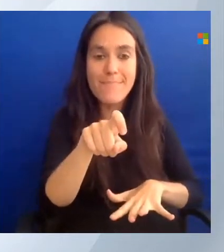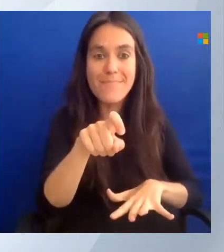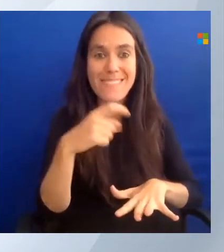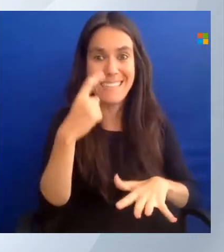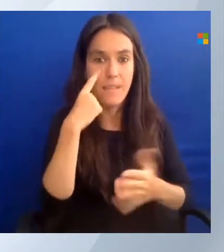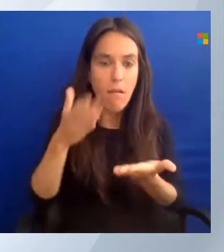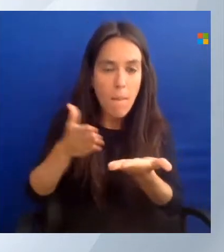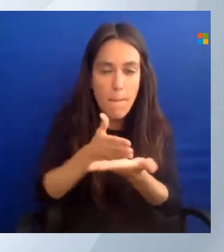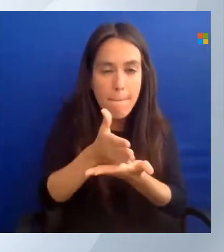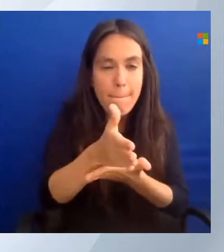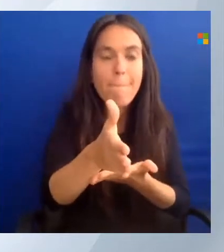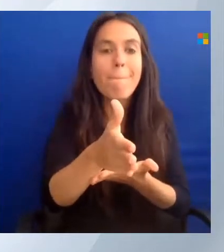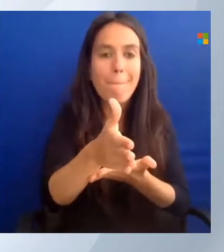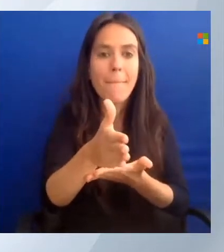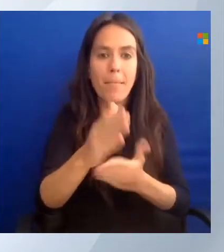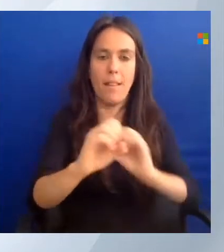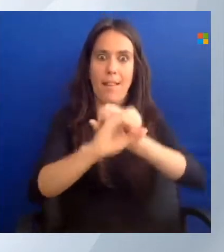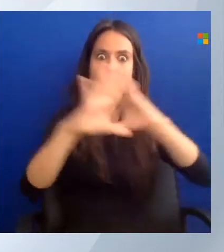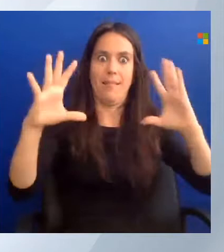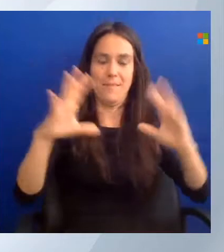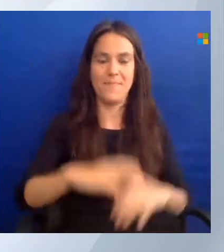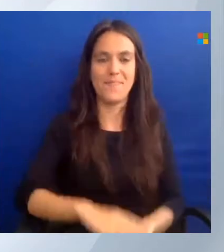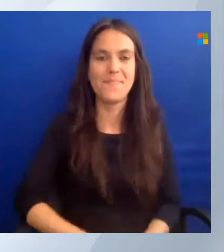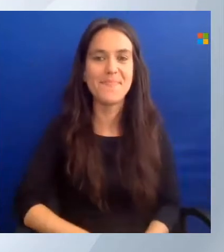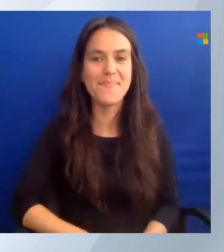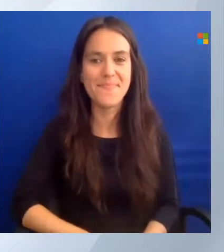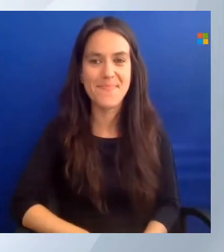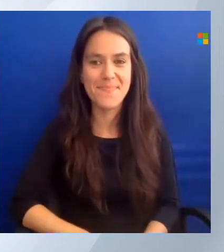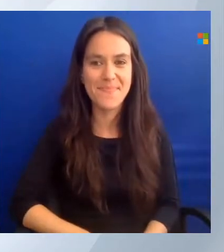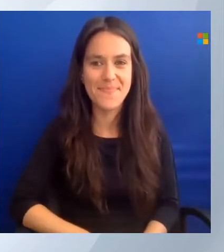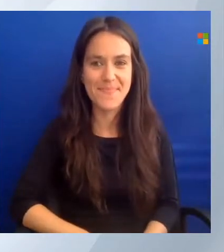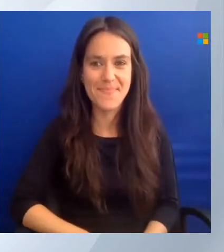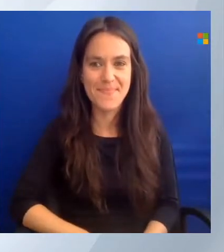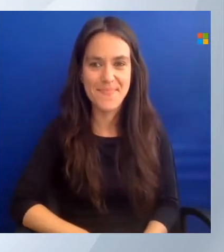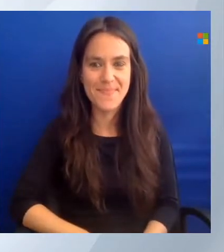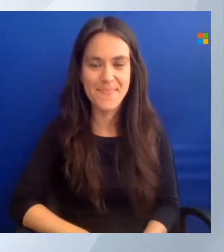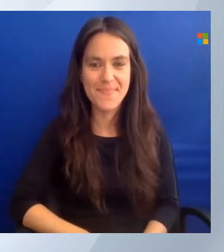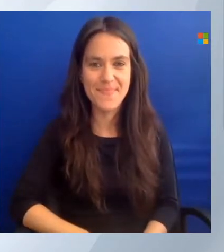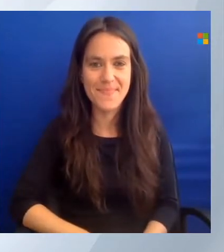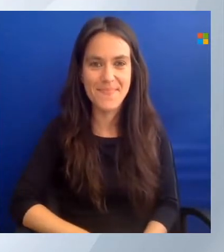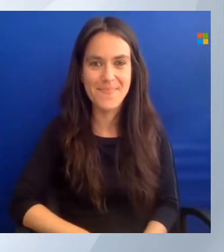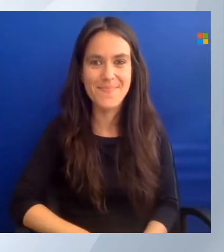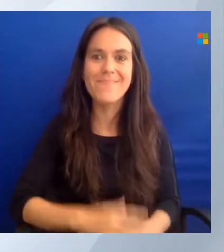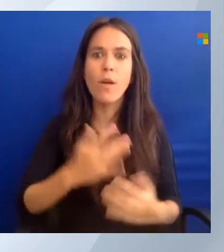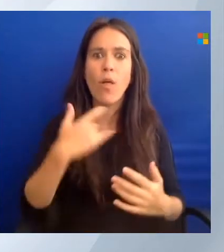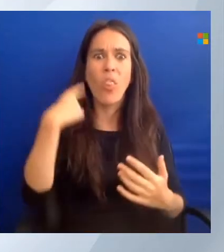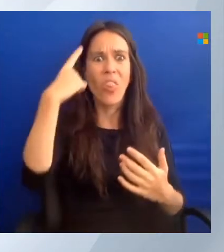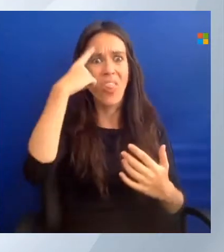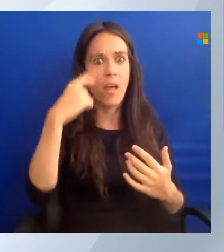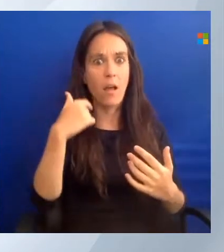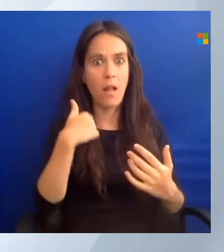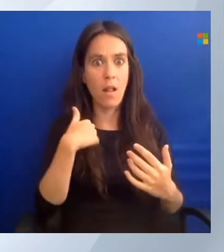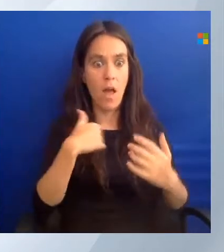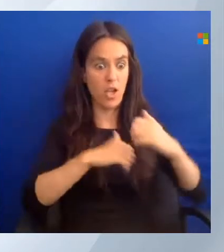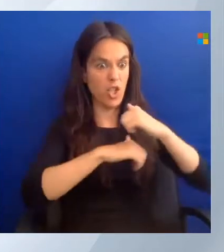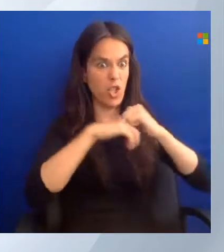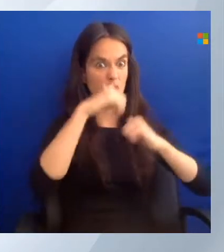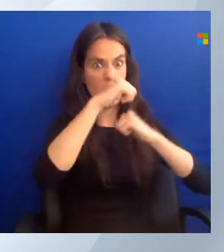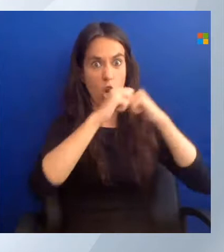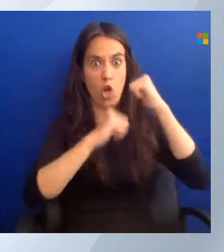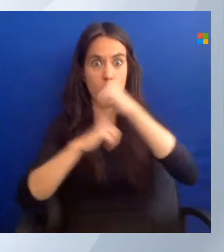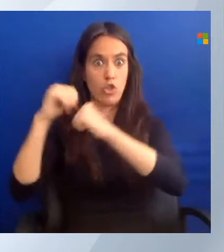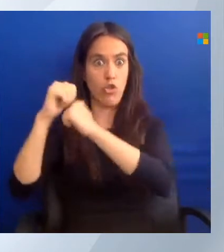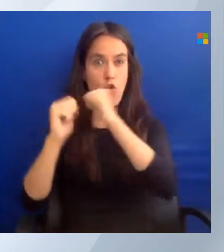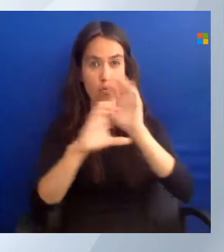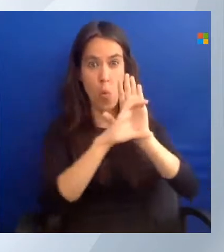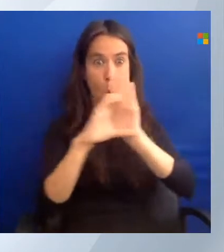like that. So, don't think that you have to handle everything with infrastructure as code from the moment you get started.